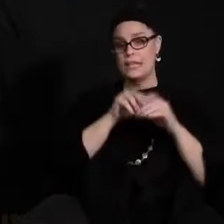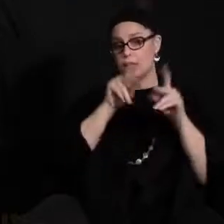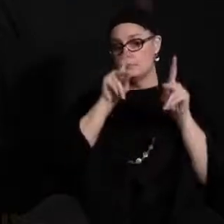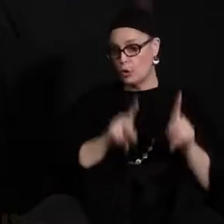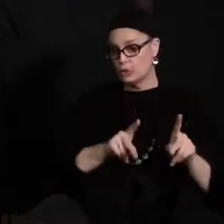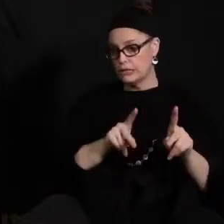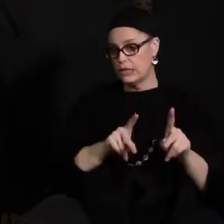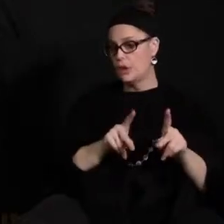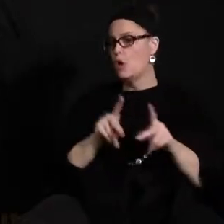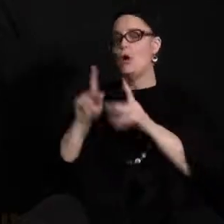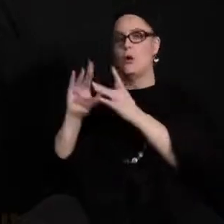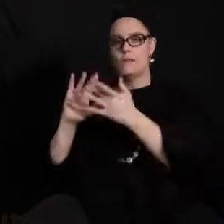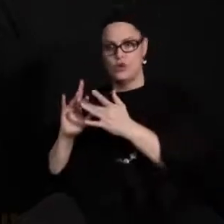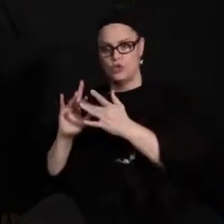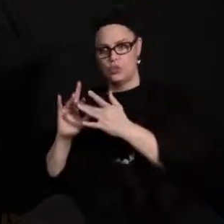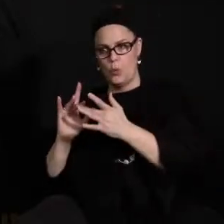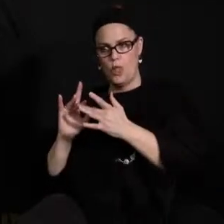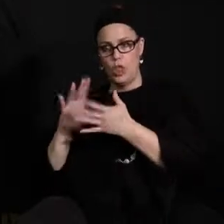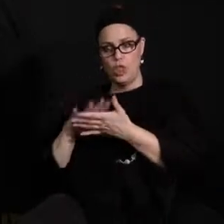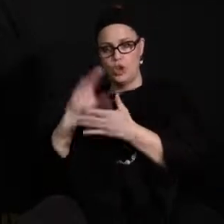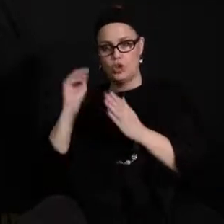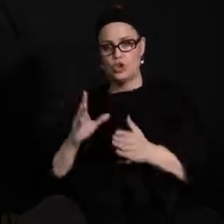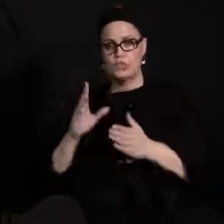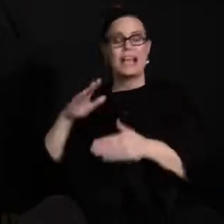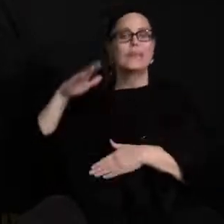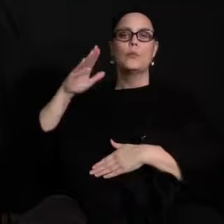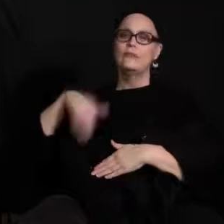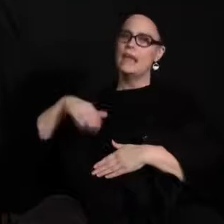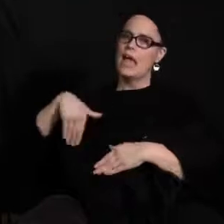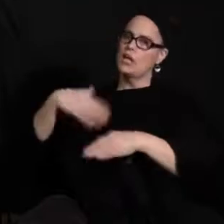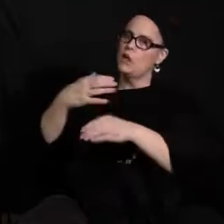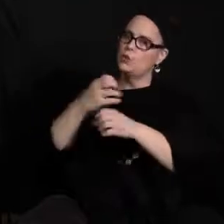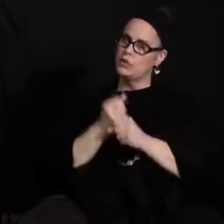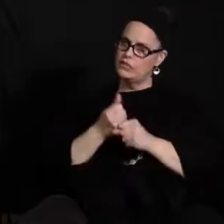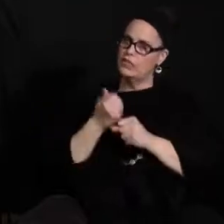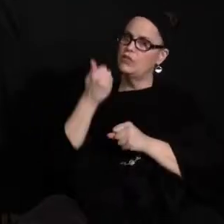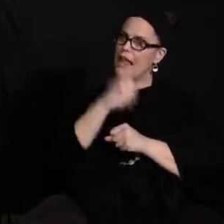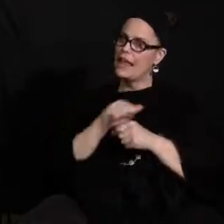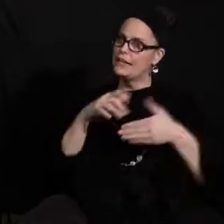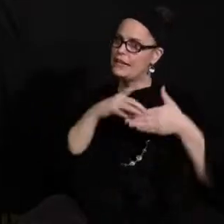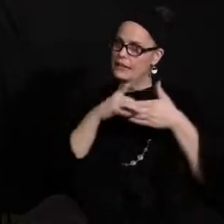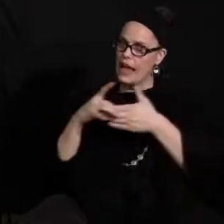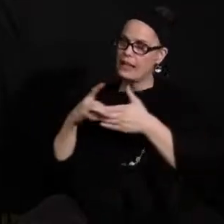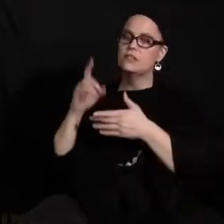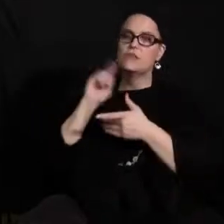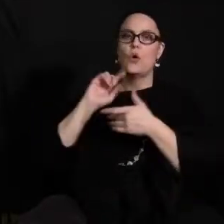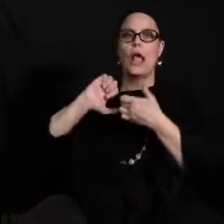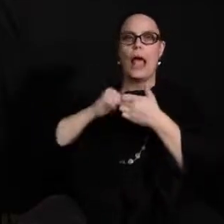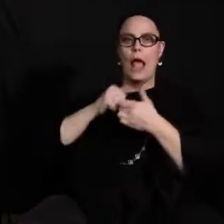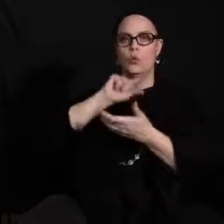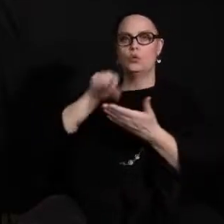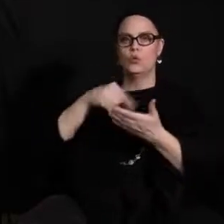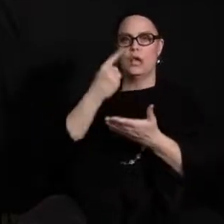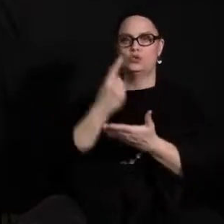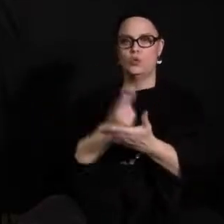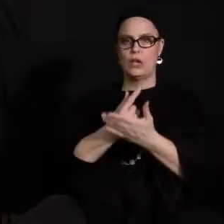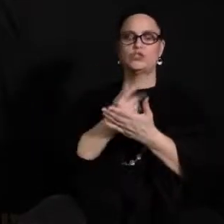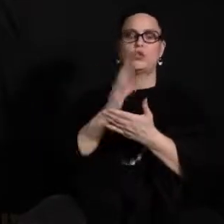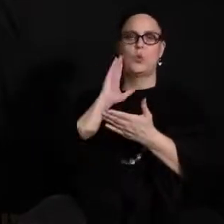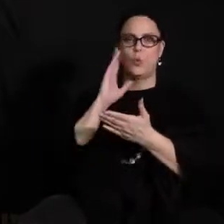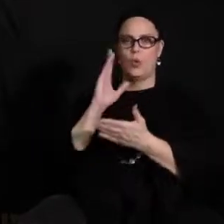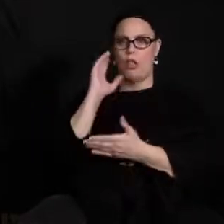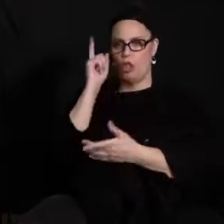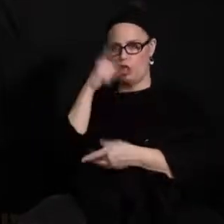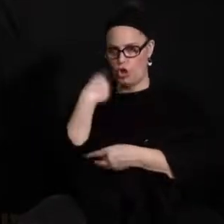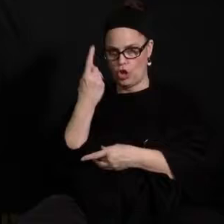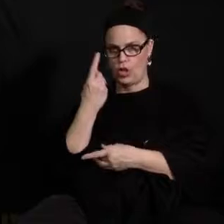learners right now we have not received any guidance yet and we are awaiting guidance in terms of how graduation um will will